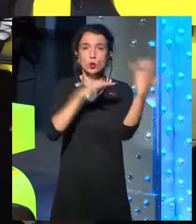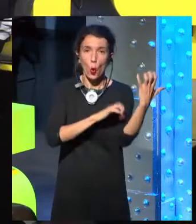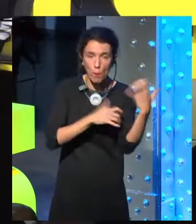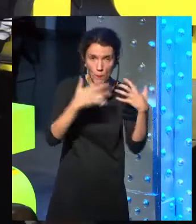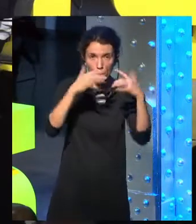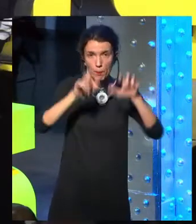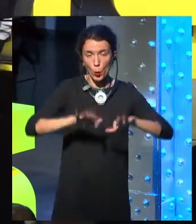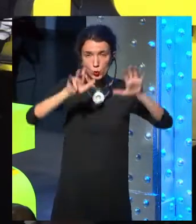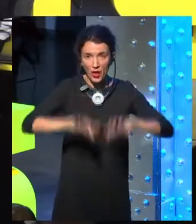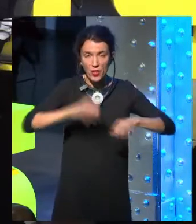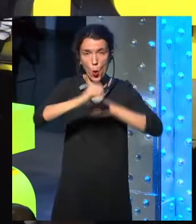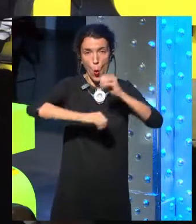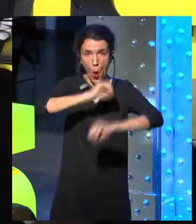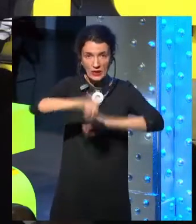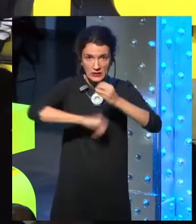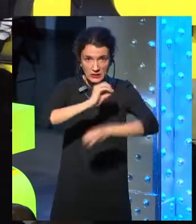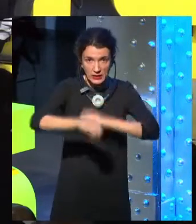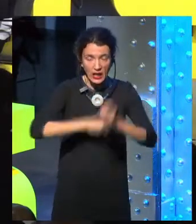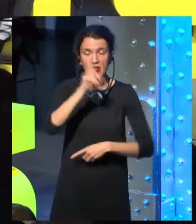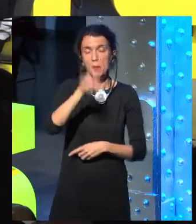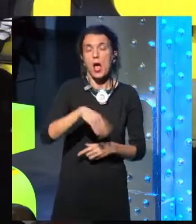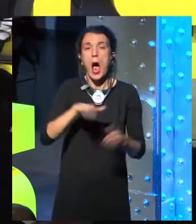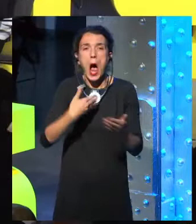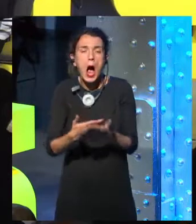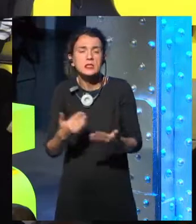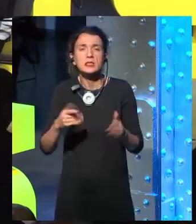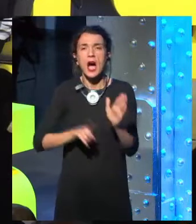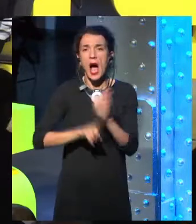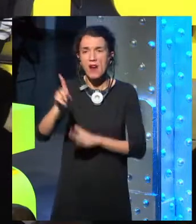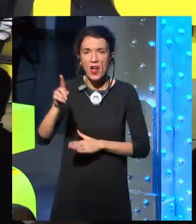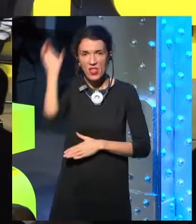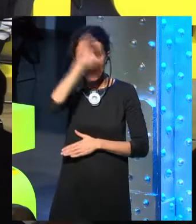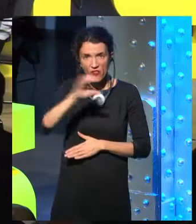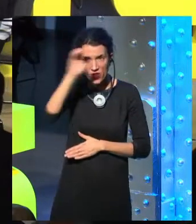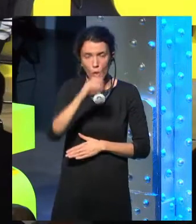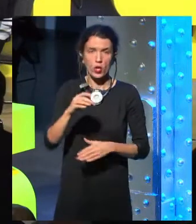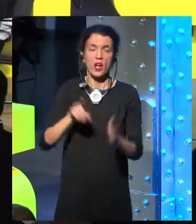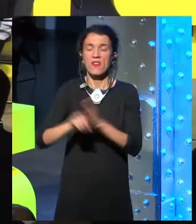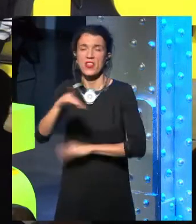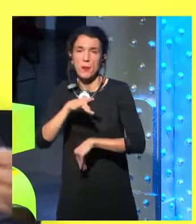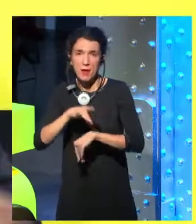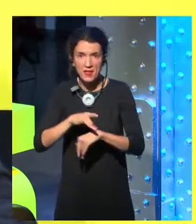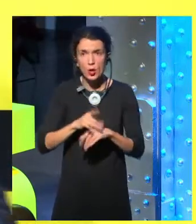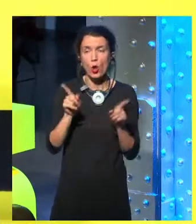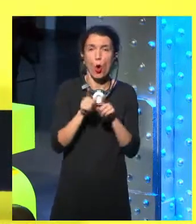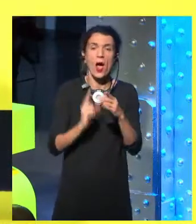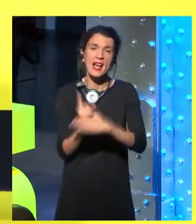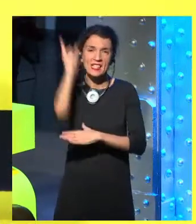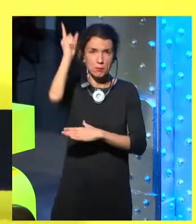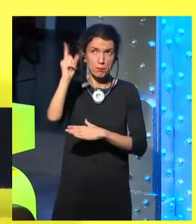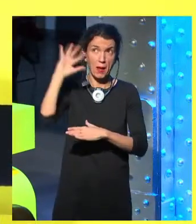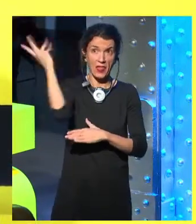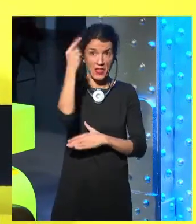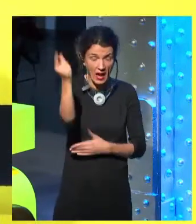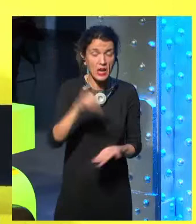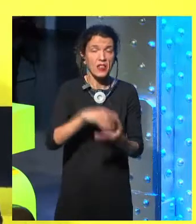computational intelligence, quantum computation, to biological progress, spatial progress,